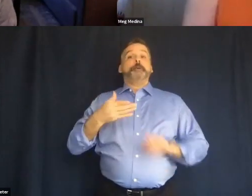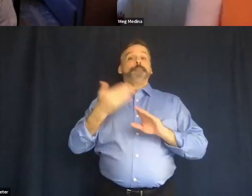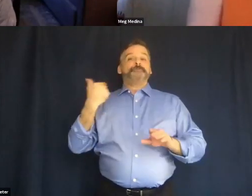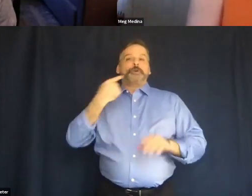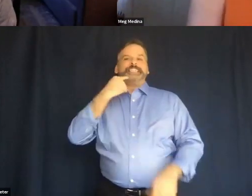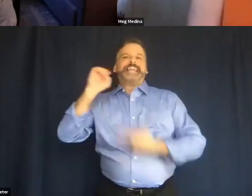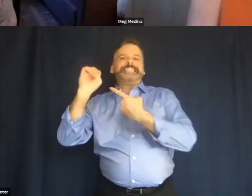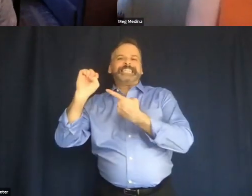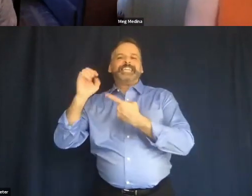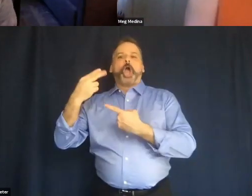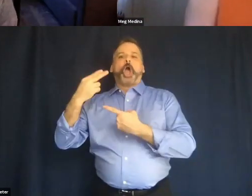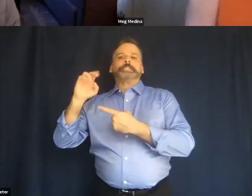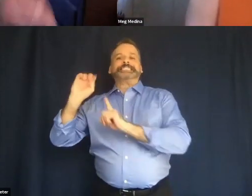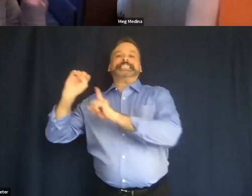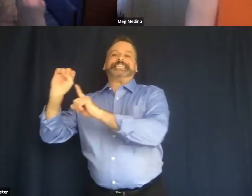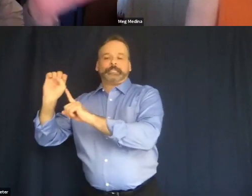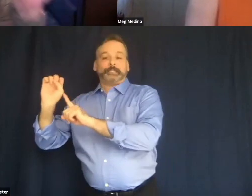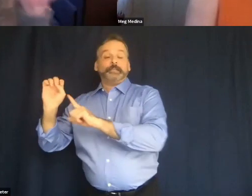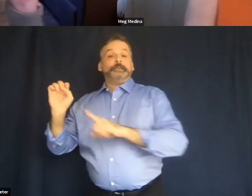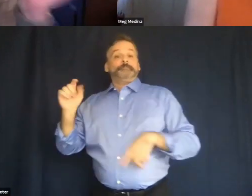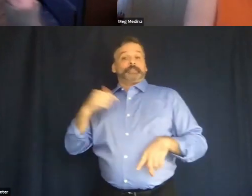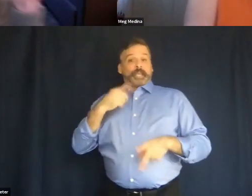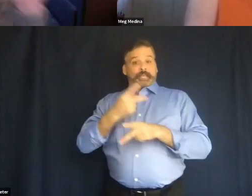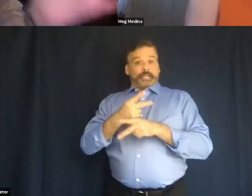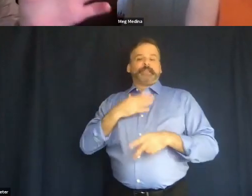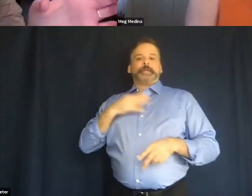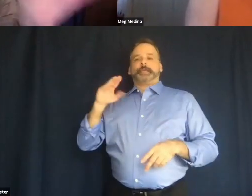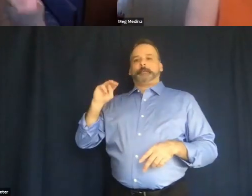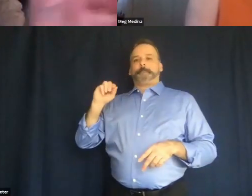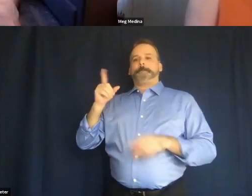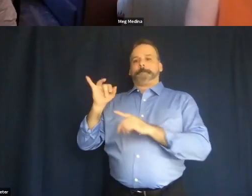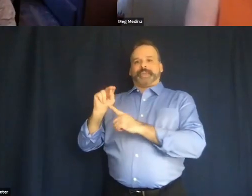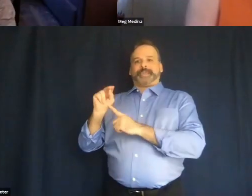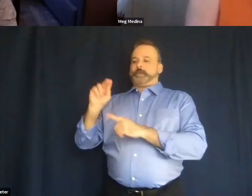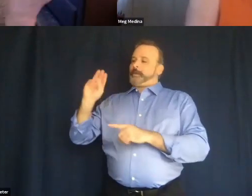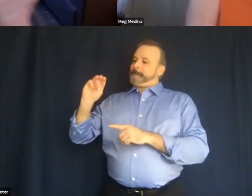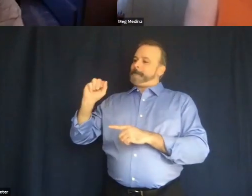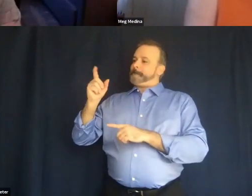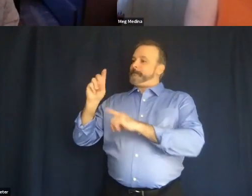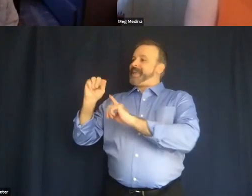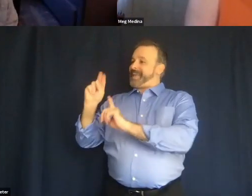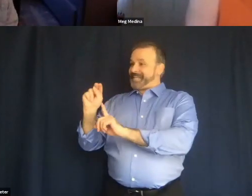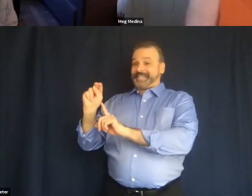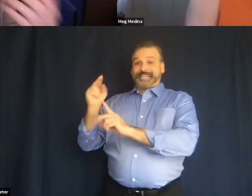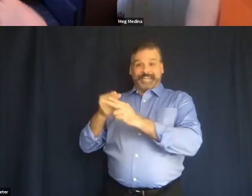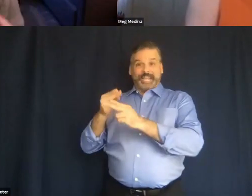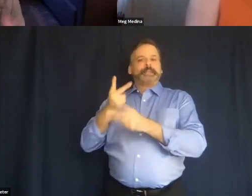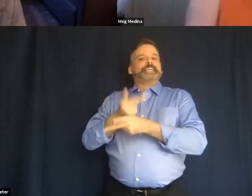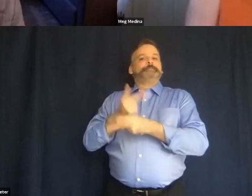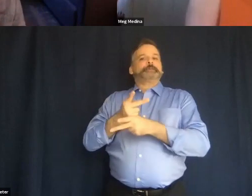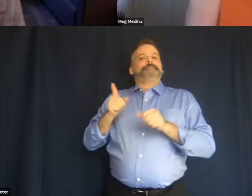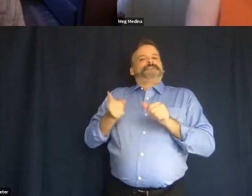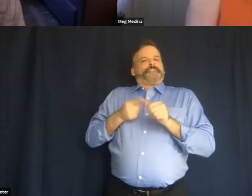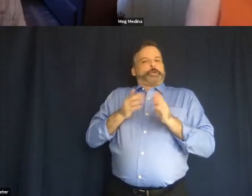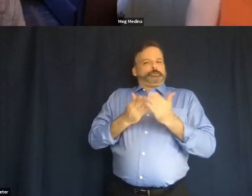um and and I actually kept my that's my maiden name I kept it in my my early books and all throughout my career in part